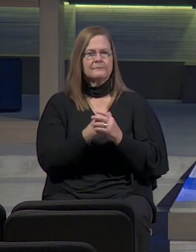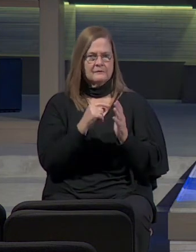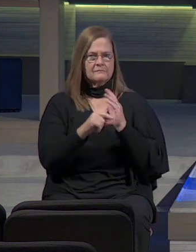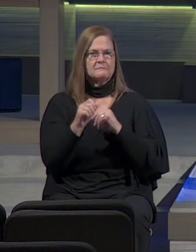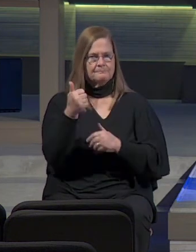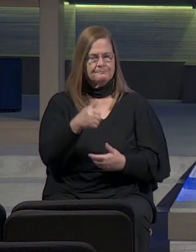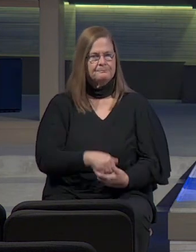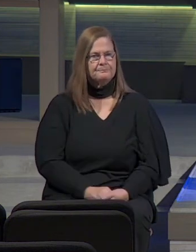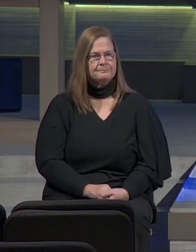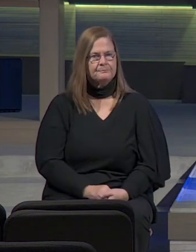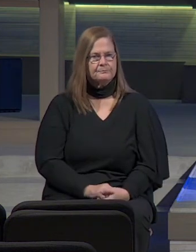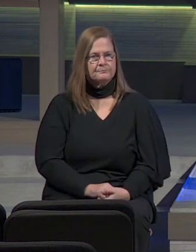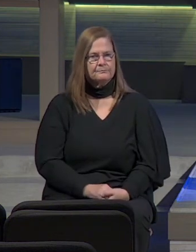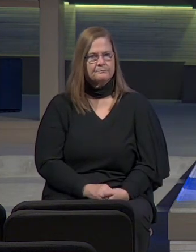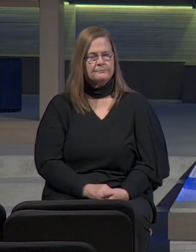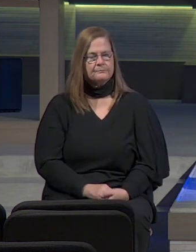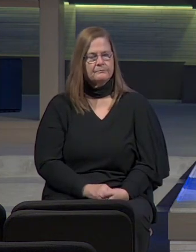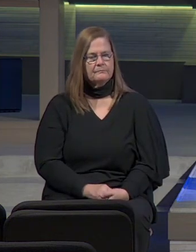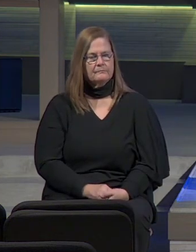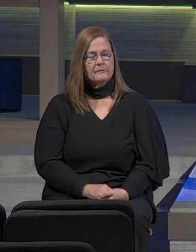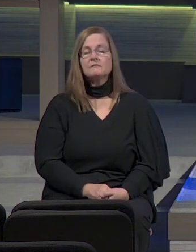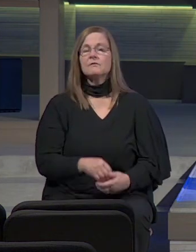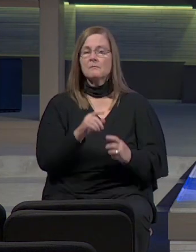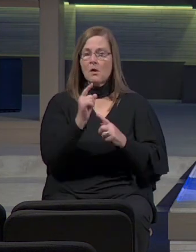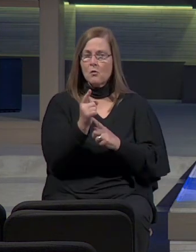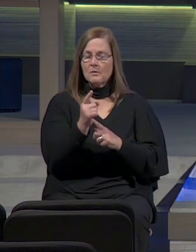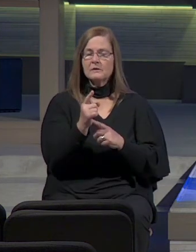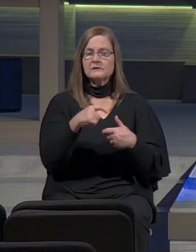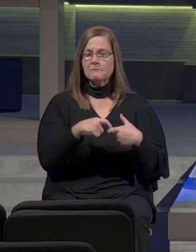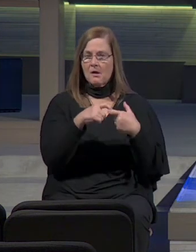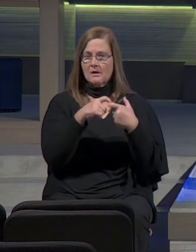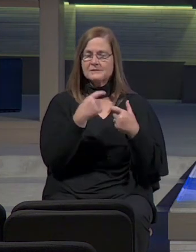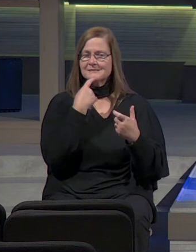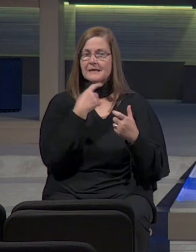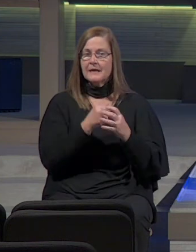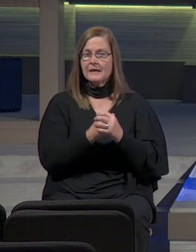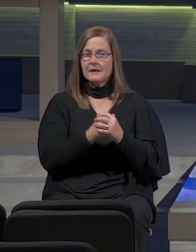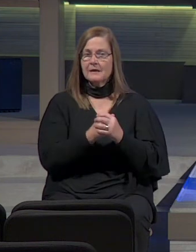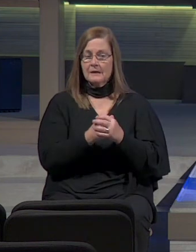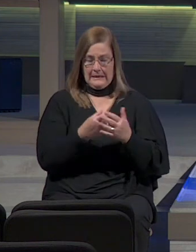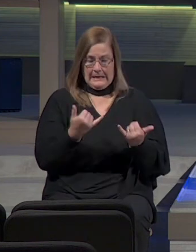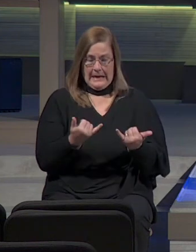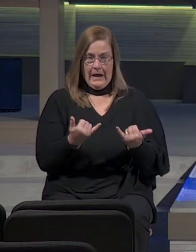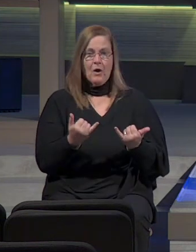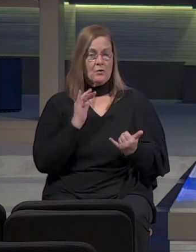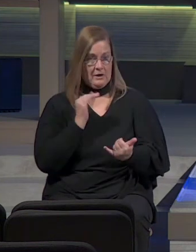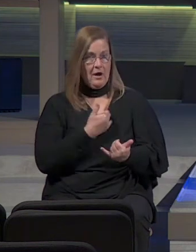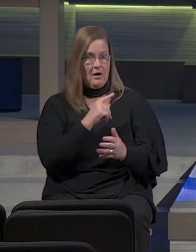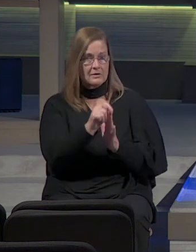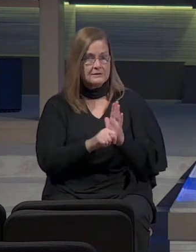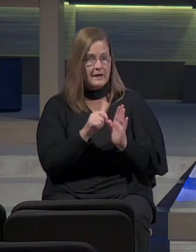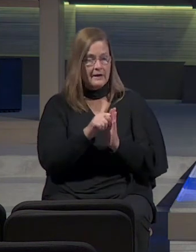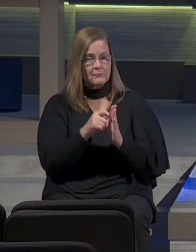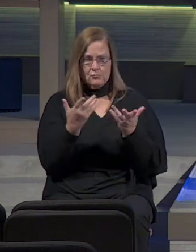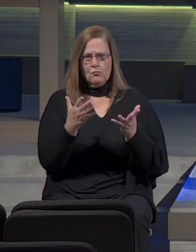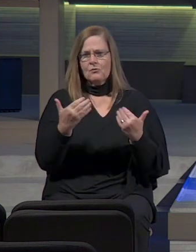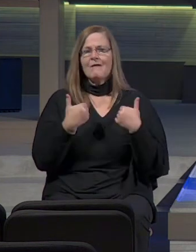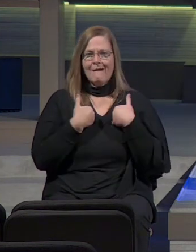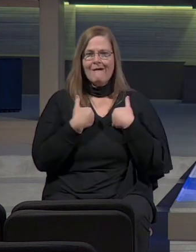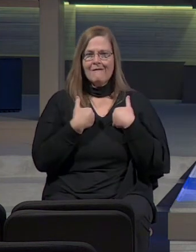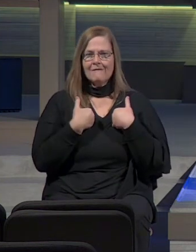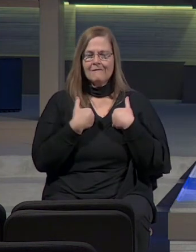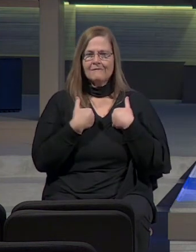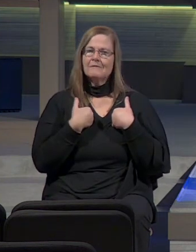But for the moment, let me just pause again here and say, look, in our day and age, we already have an advantage over